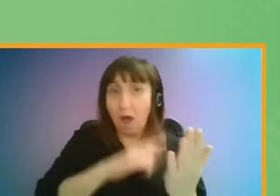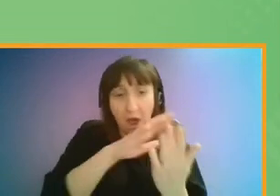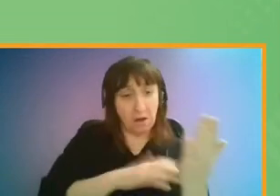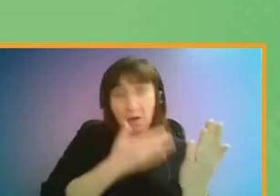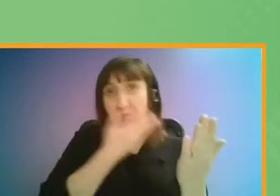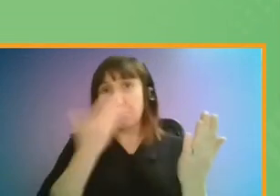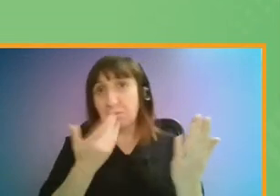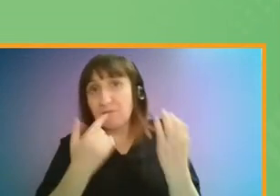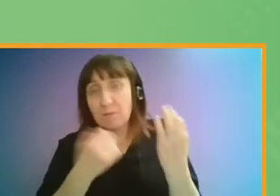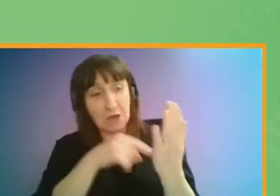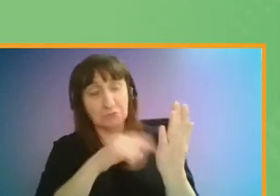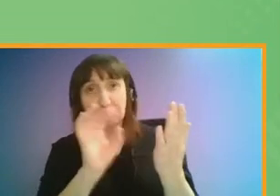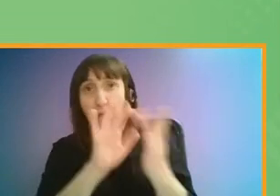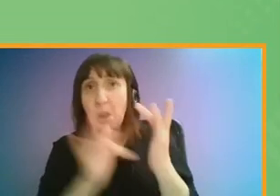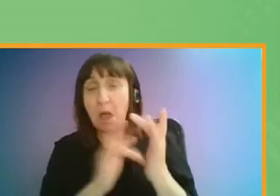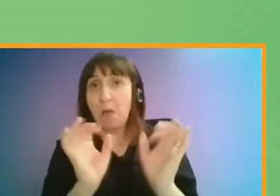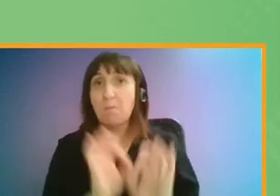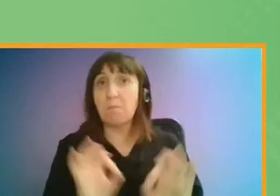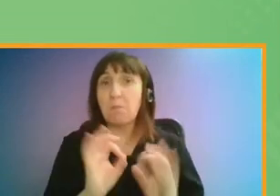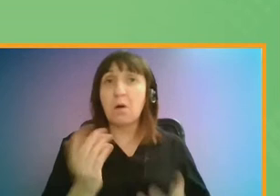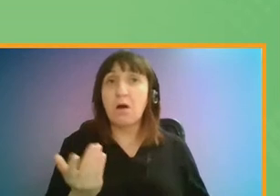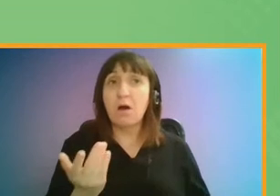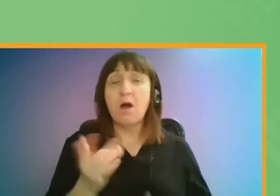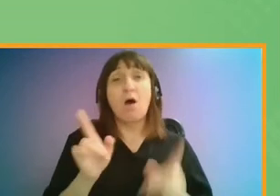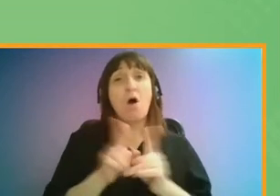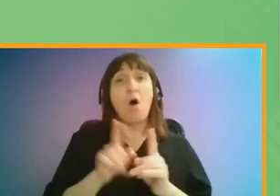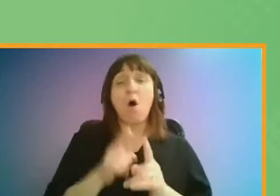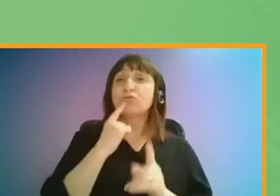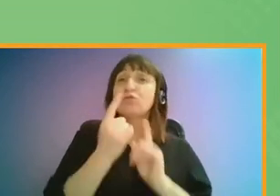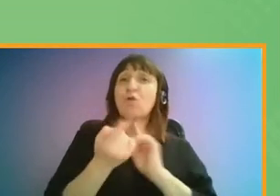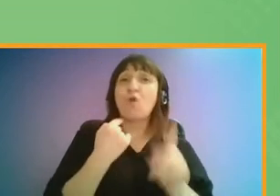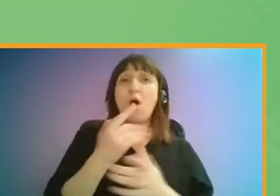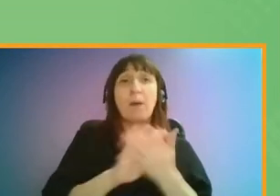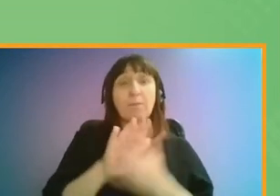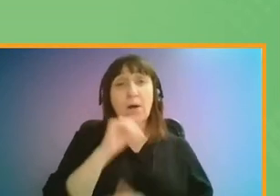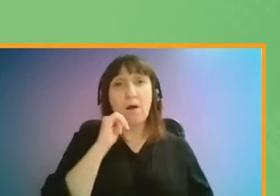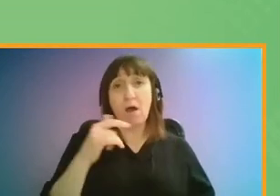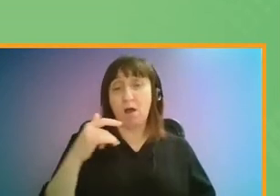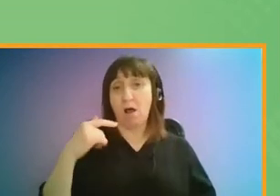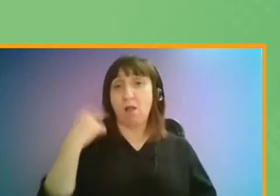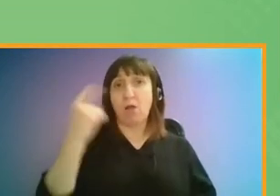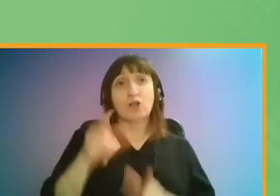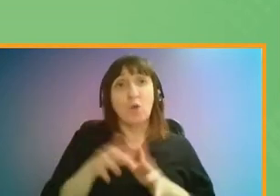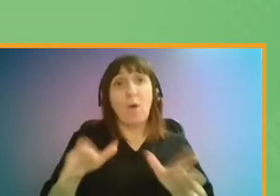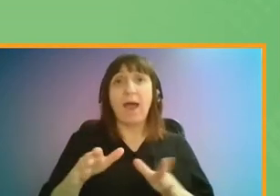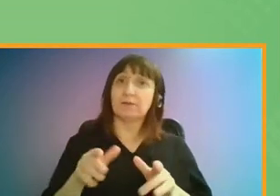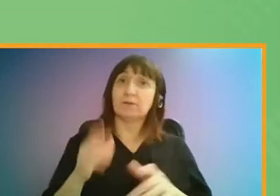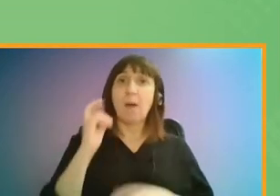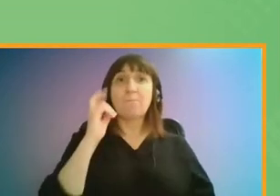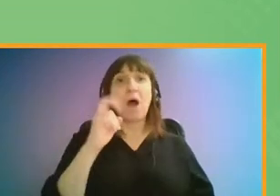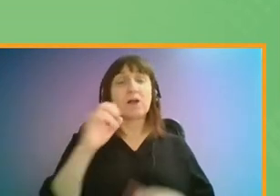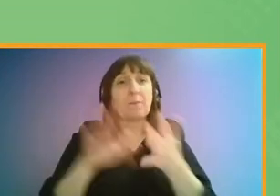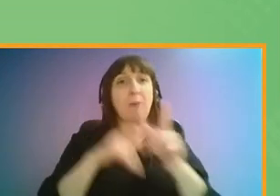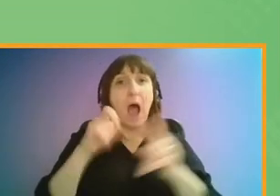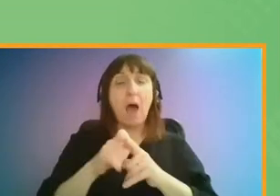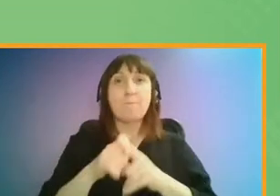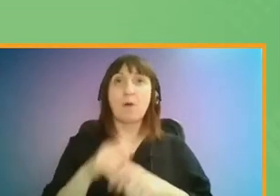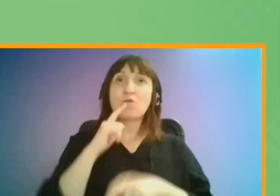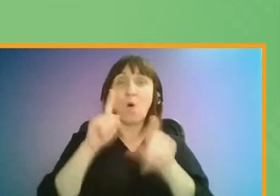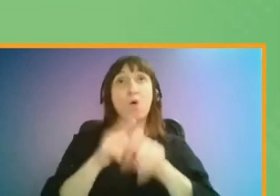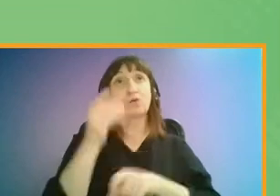no accurate information online. There were also comments about the absence of a London-wide bus map and a lack of next bus indicators at bus stops.